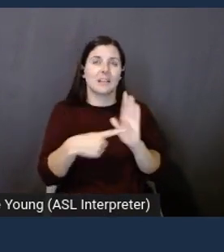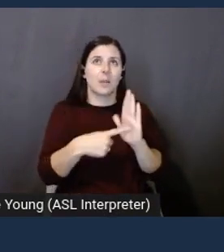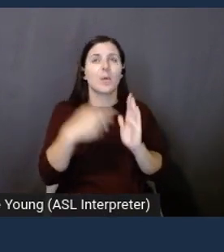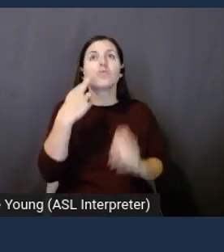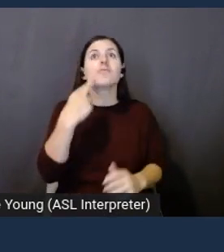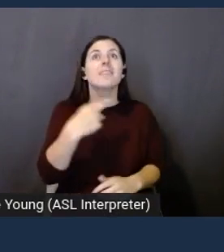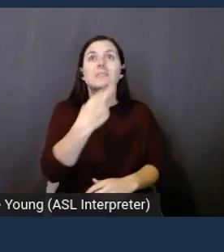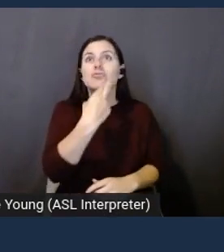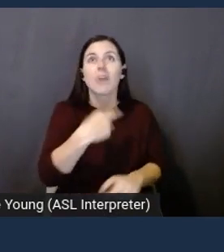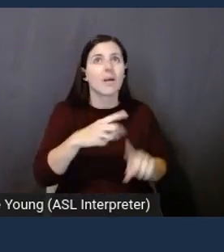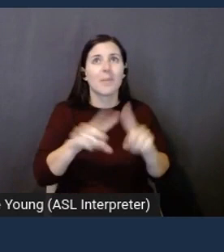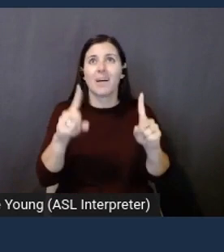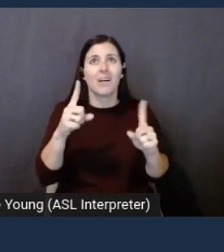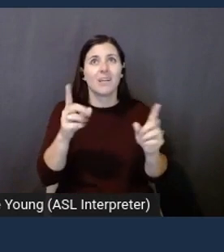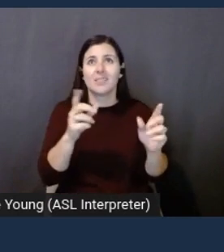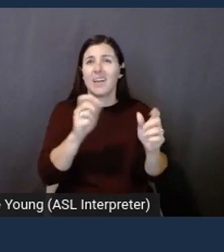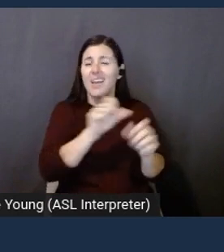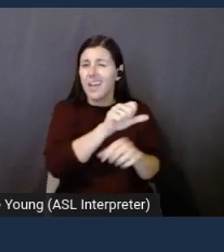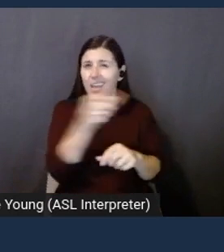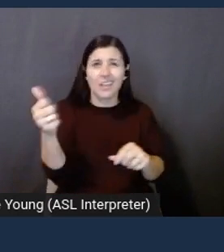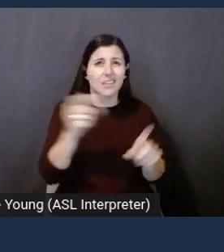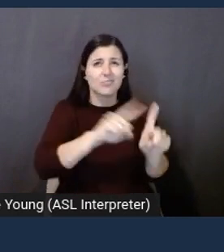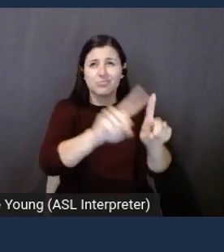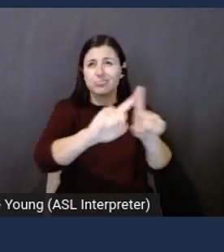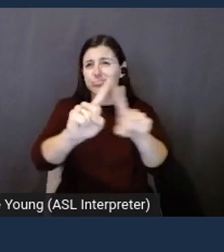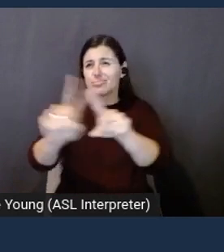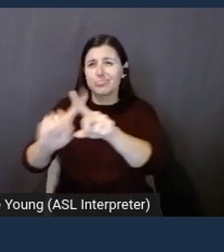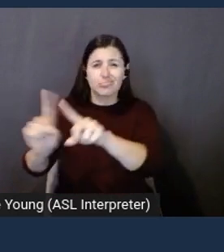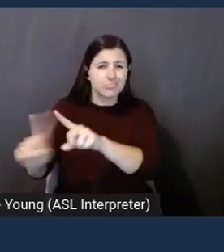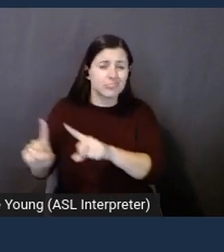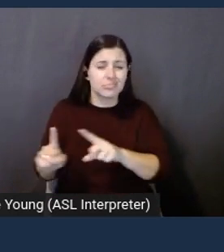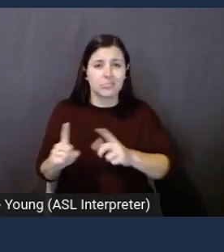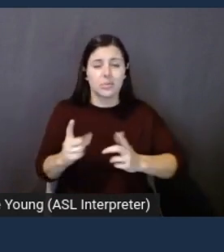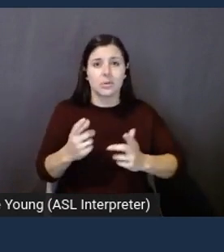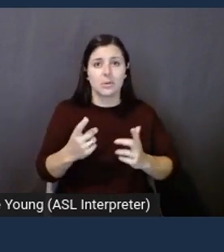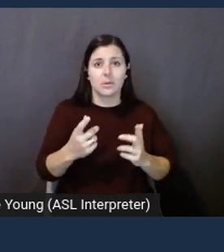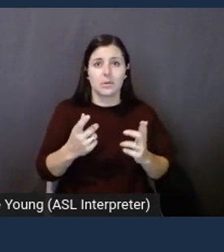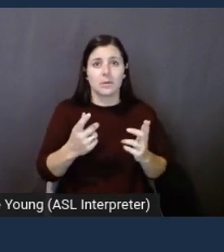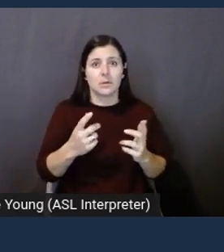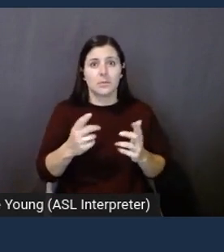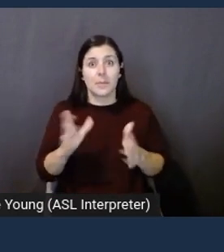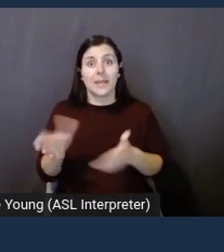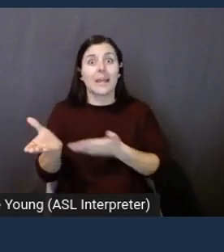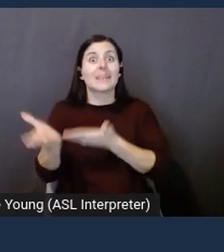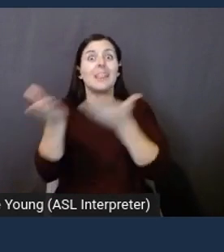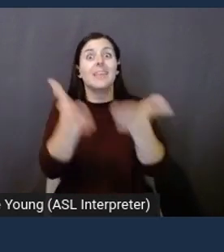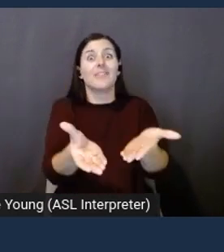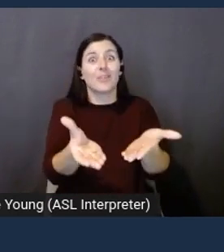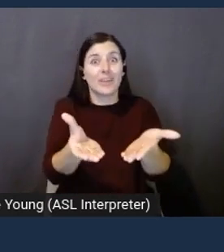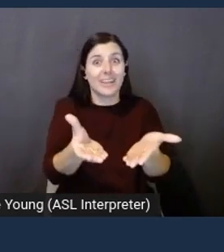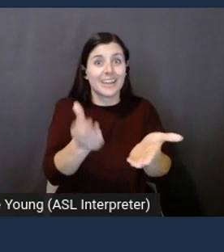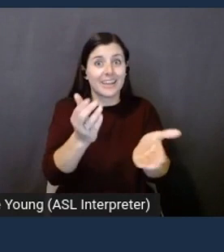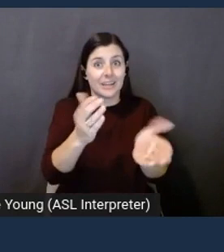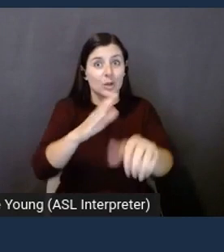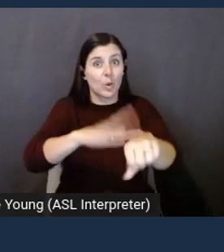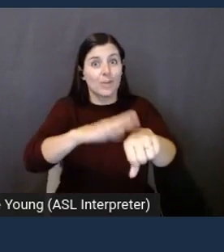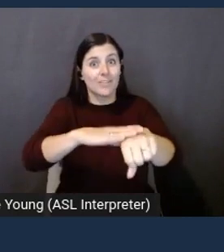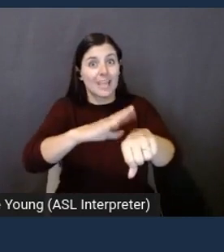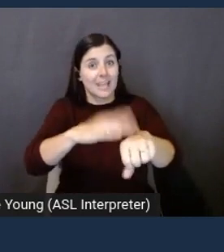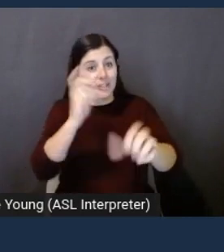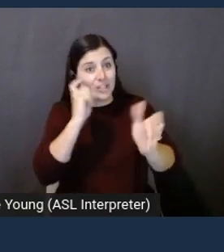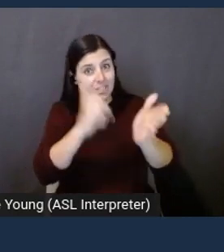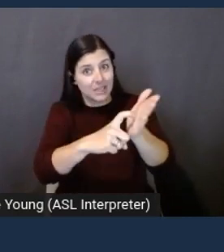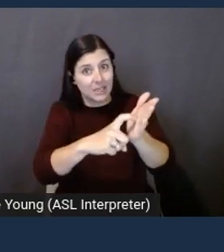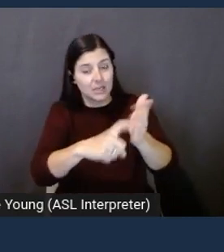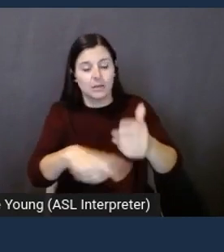pretty much a lot of different use cases, right? We talked about delivery notifications earlier. There's